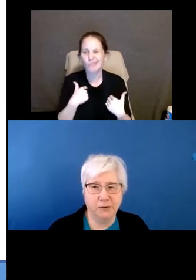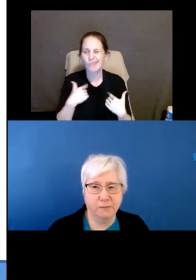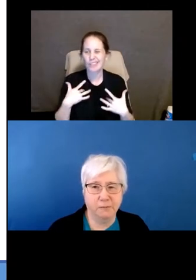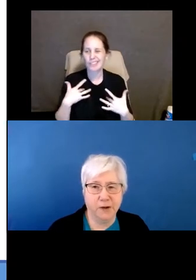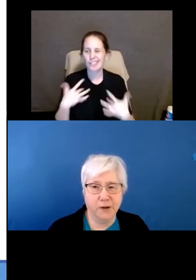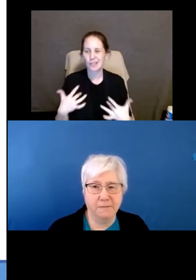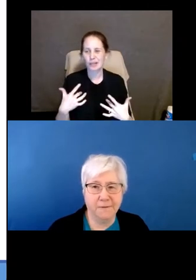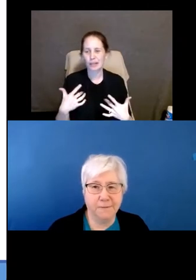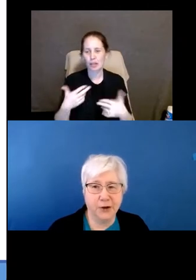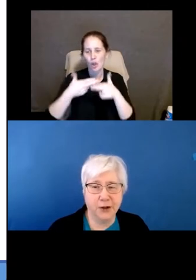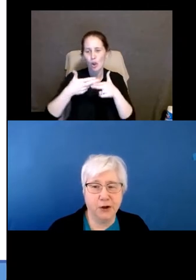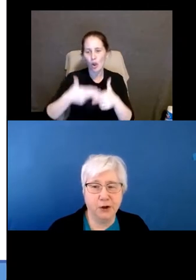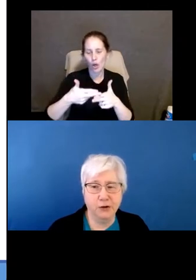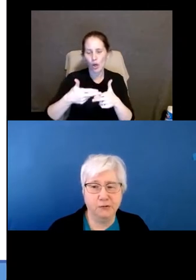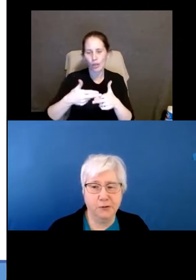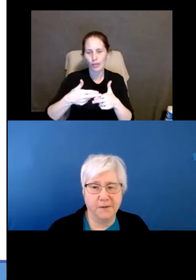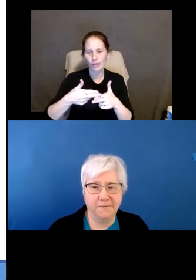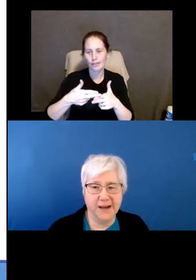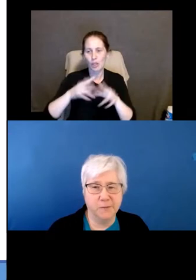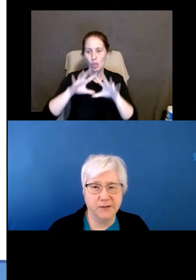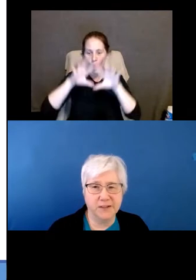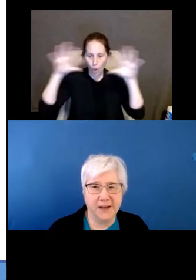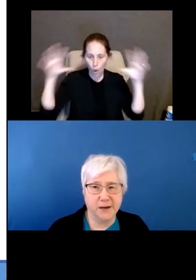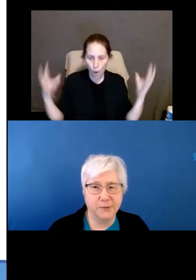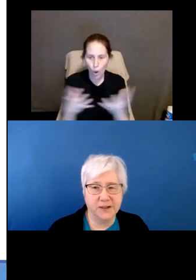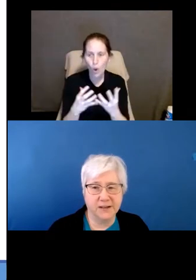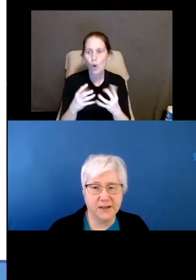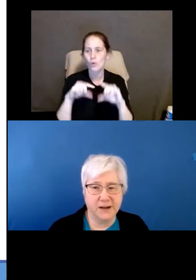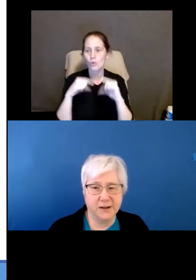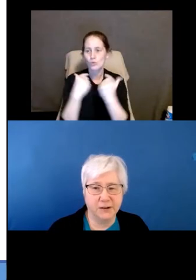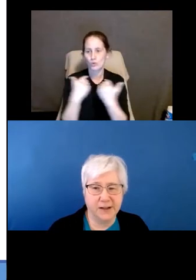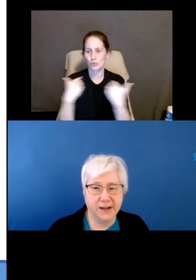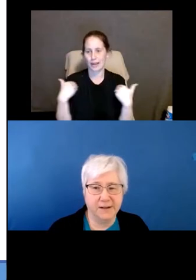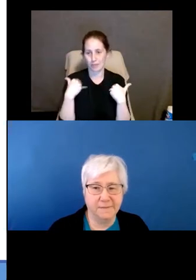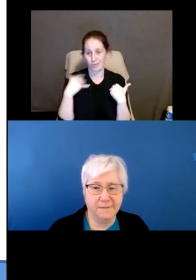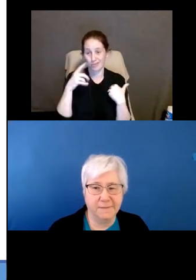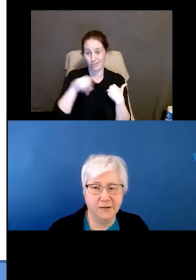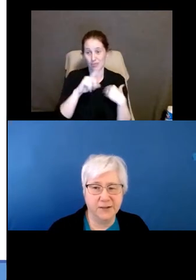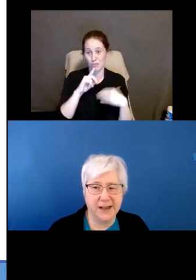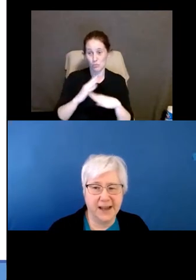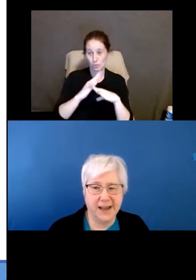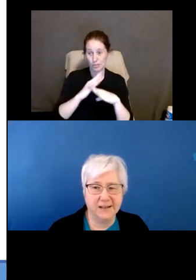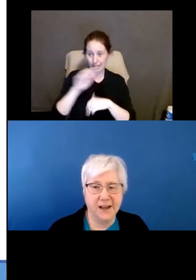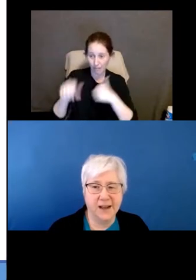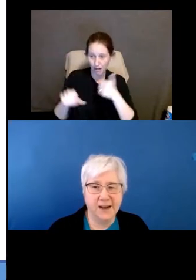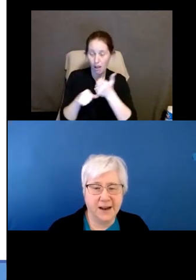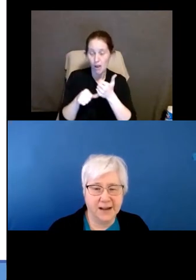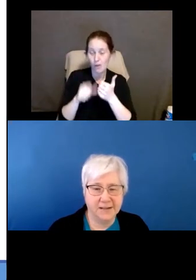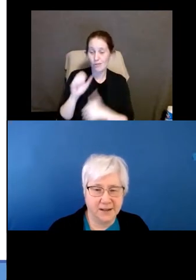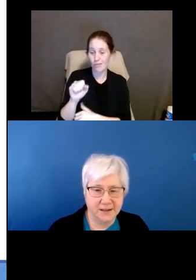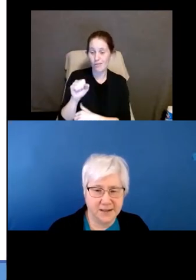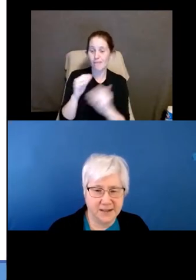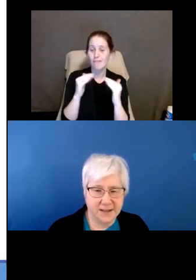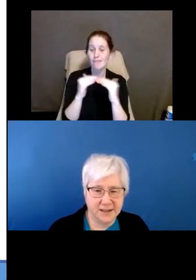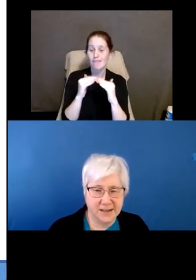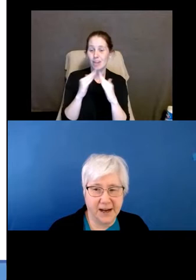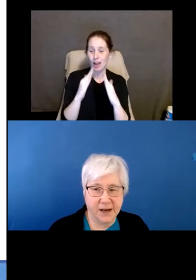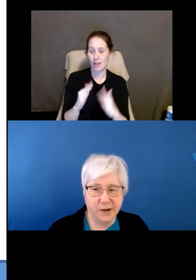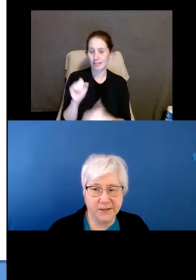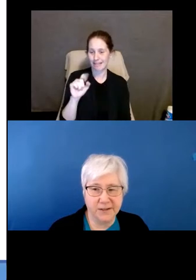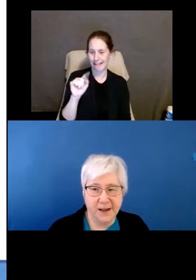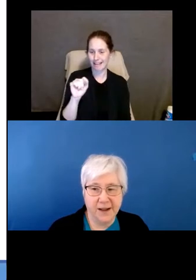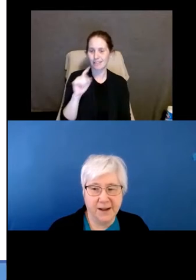refer to the whole group of animals that are protected under the Fair Housing Act as assistance